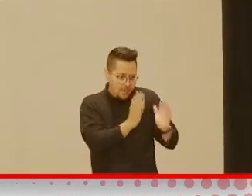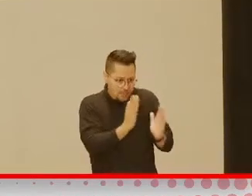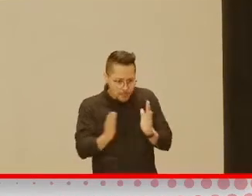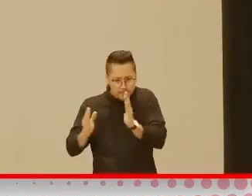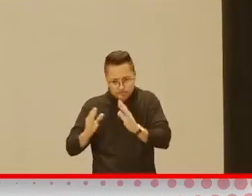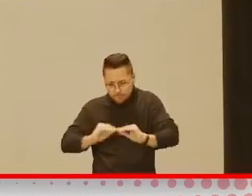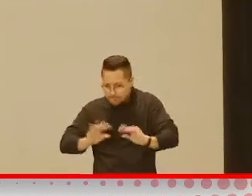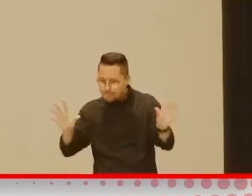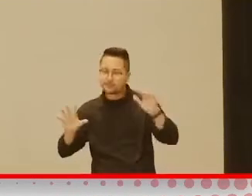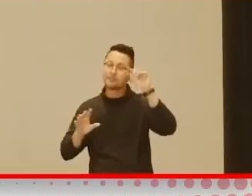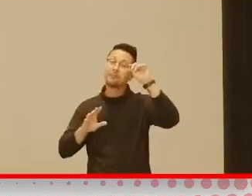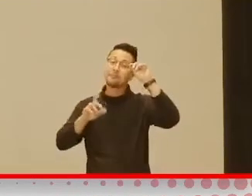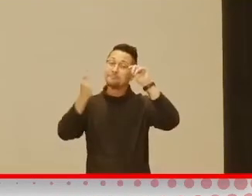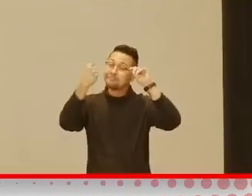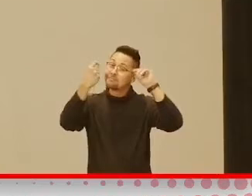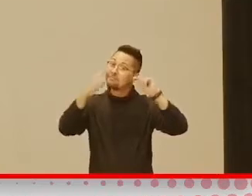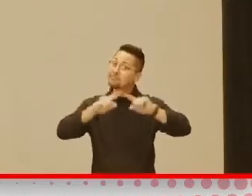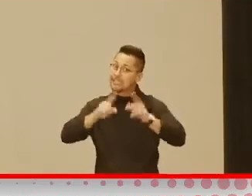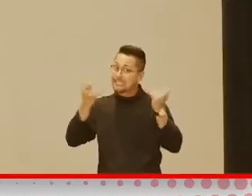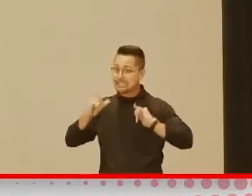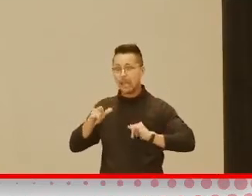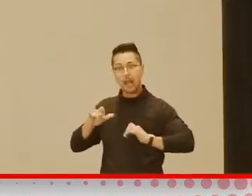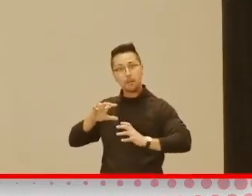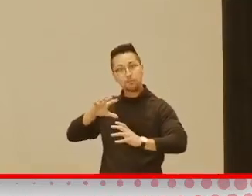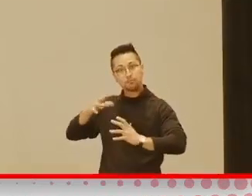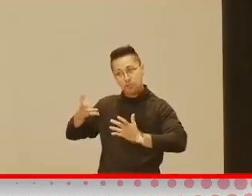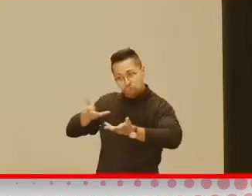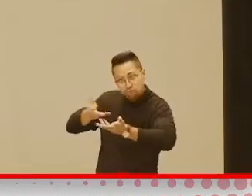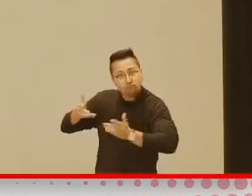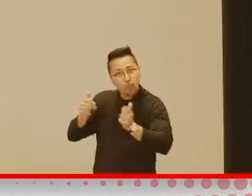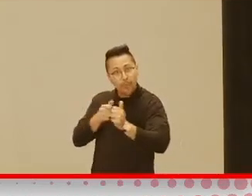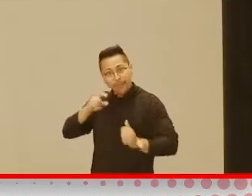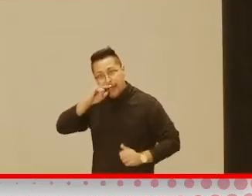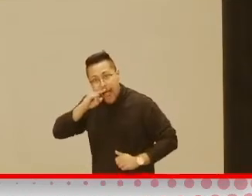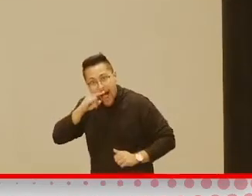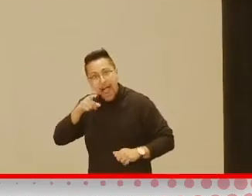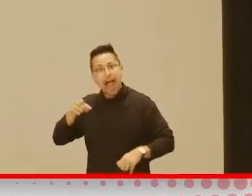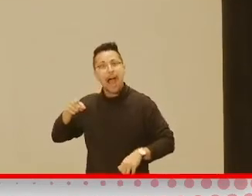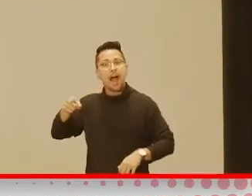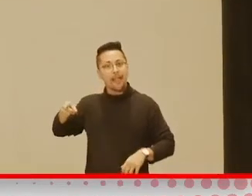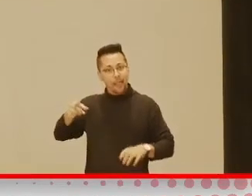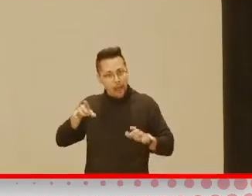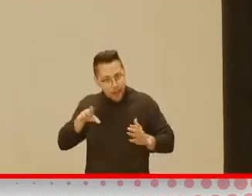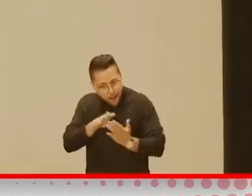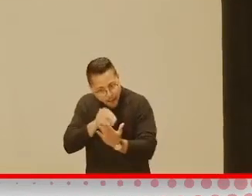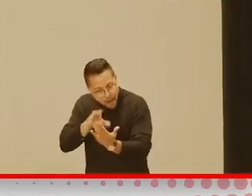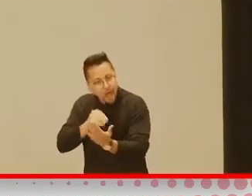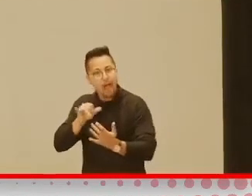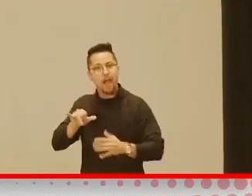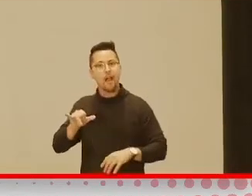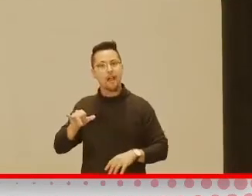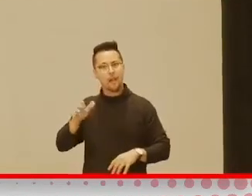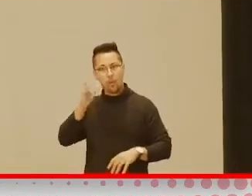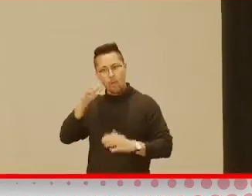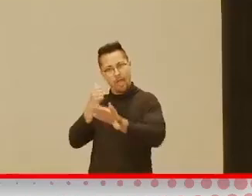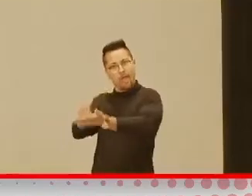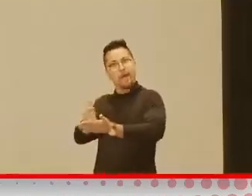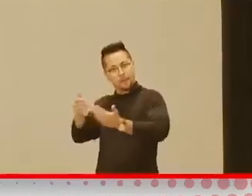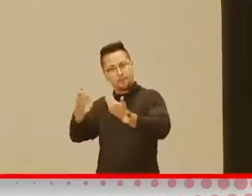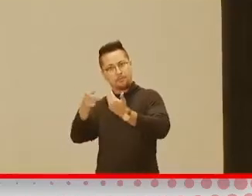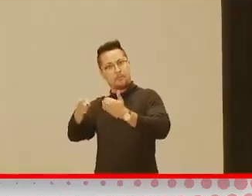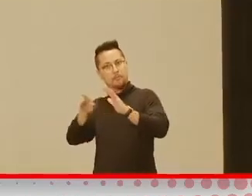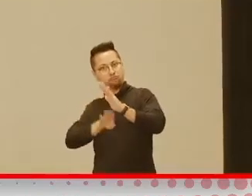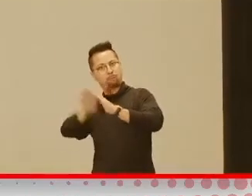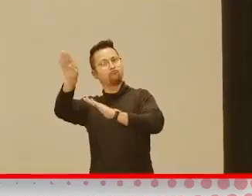way to, you know, engage with your child and spend time with them doing something that's meaningful that's going to help them later in